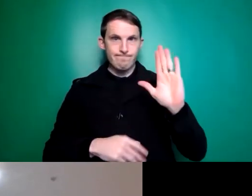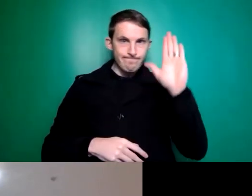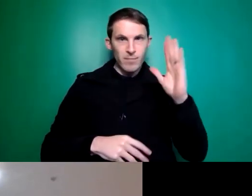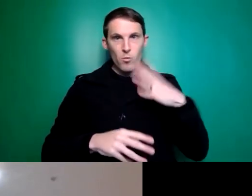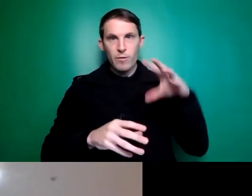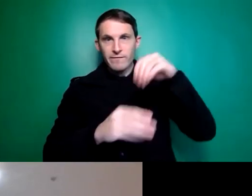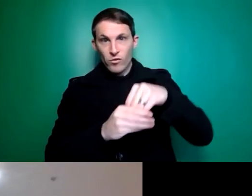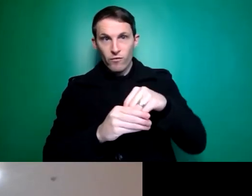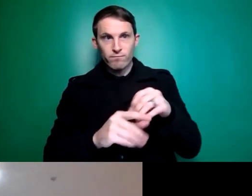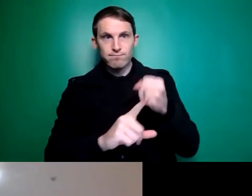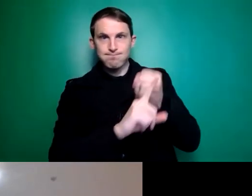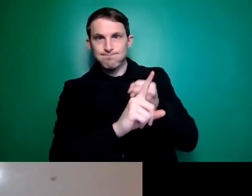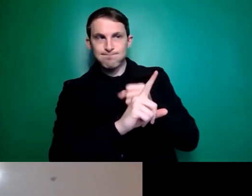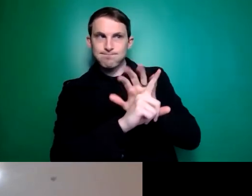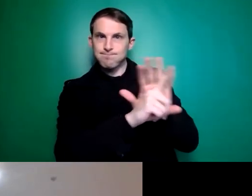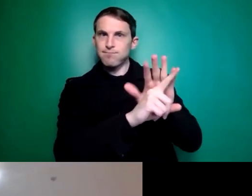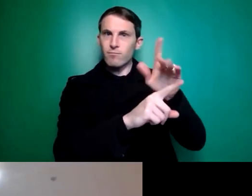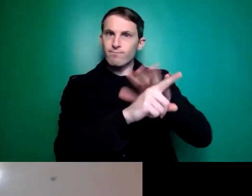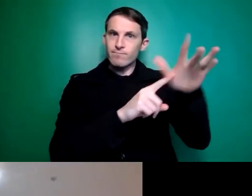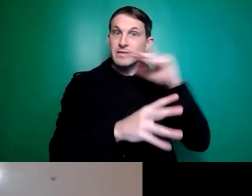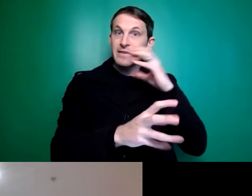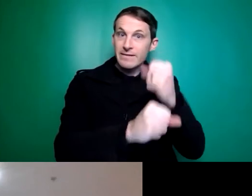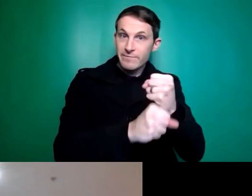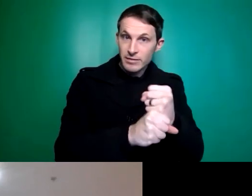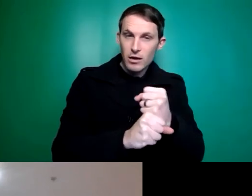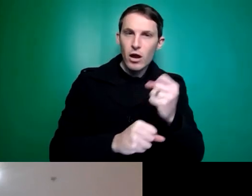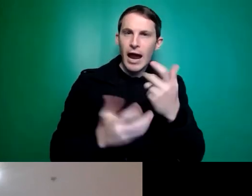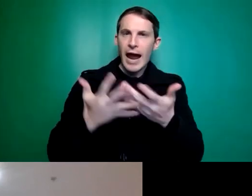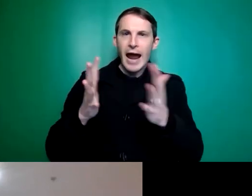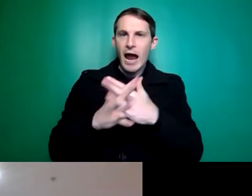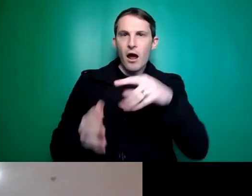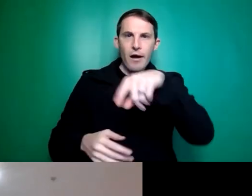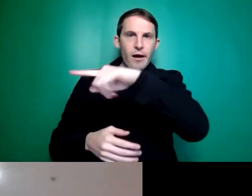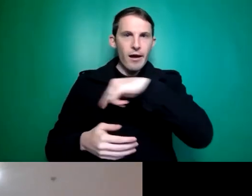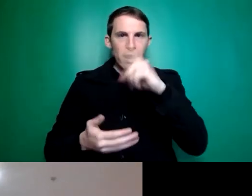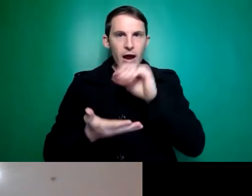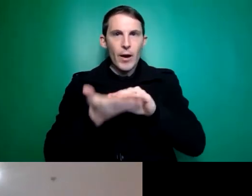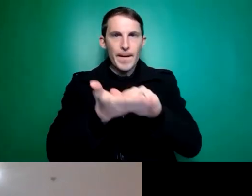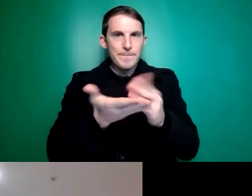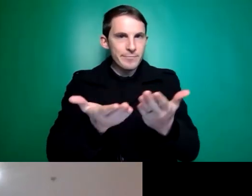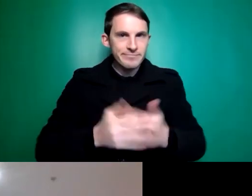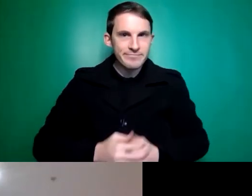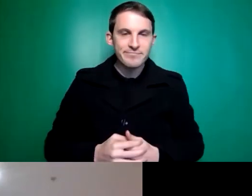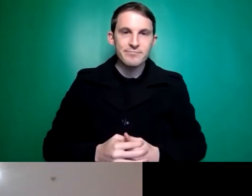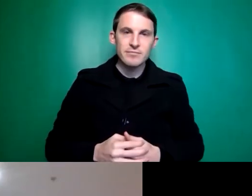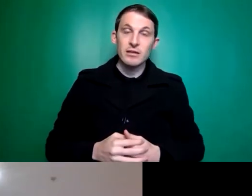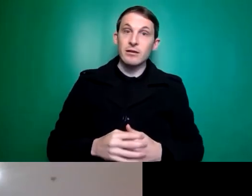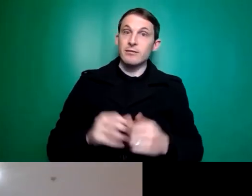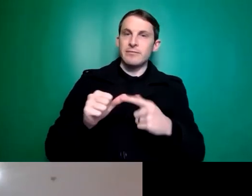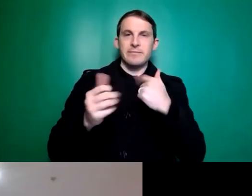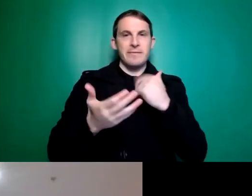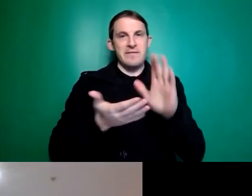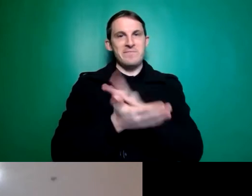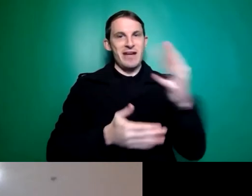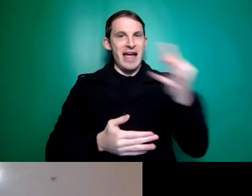support the campaign, what can they do to help in that process? So glad you asked, Graham. There's many, many things you can